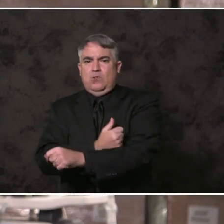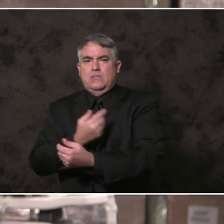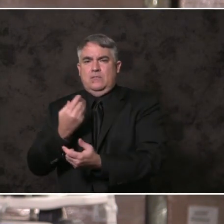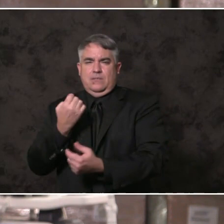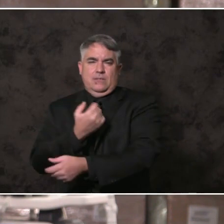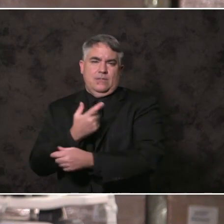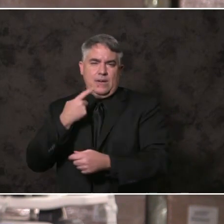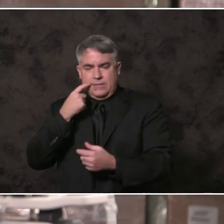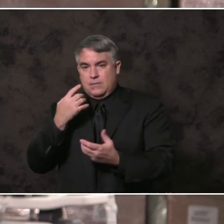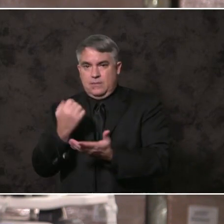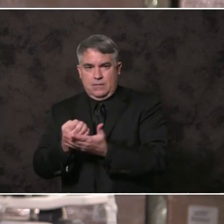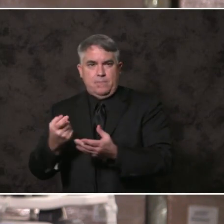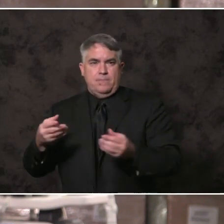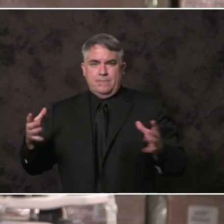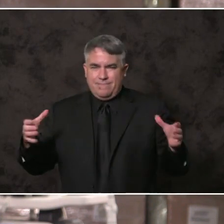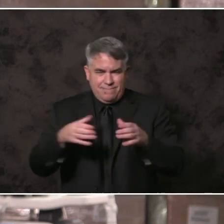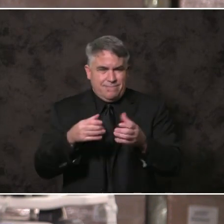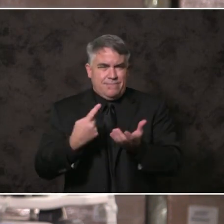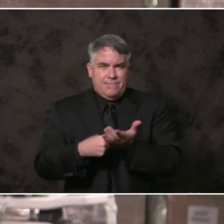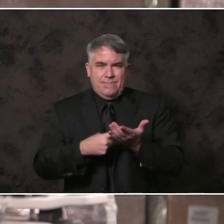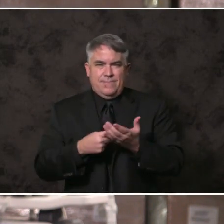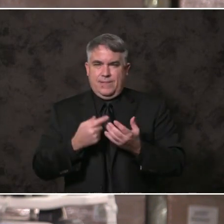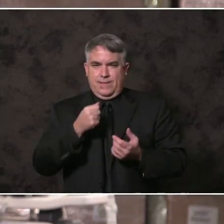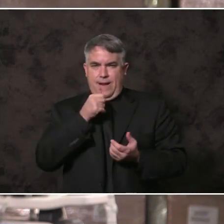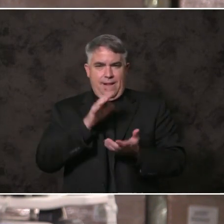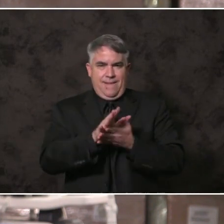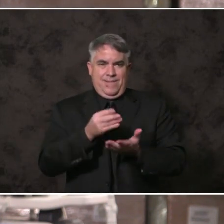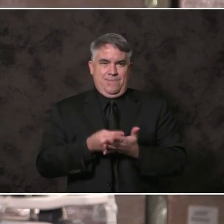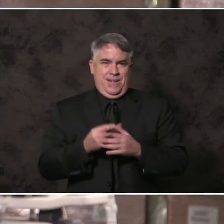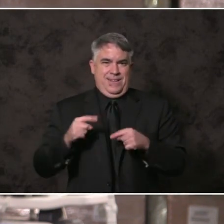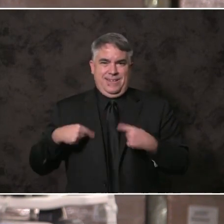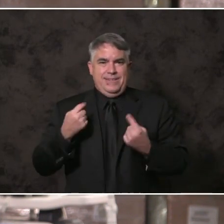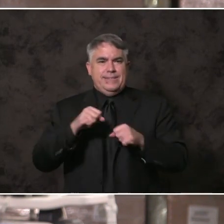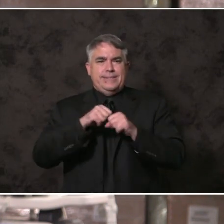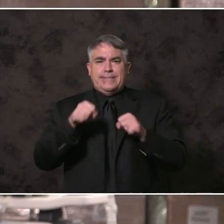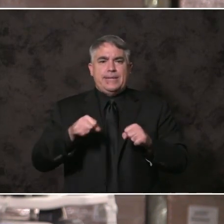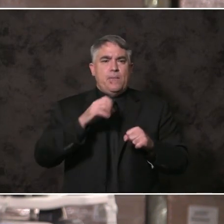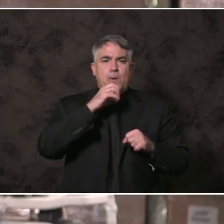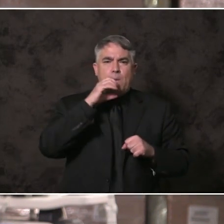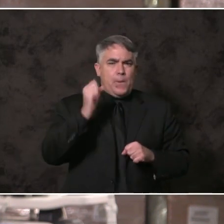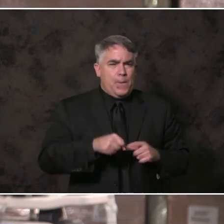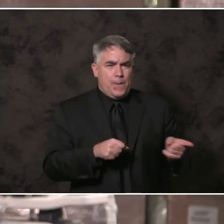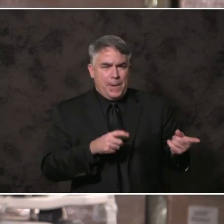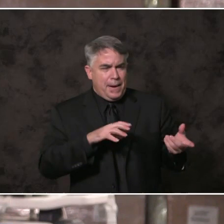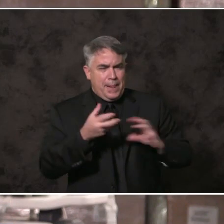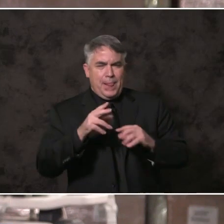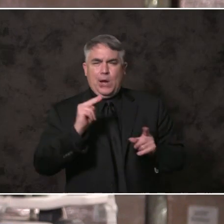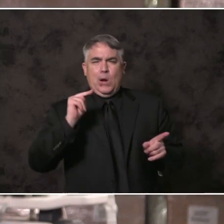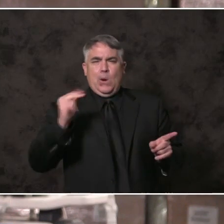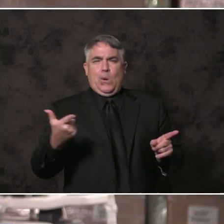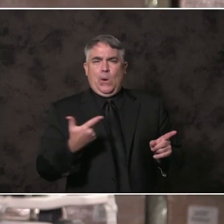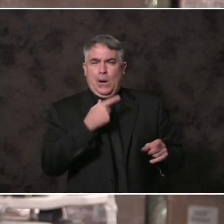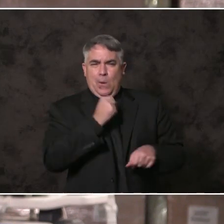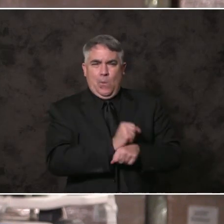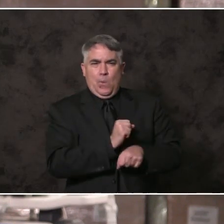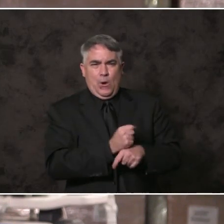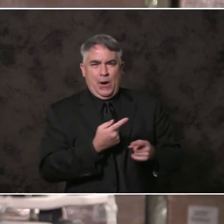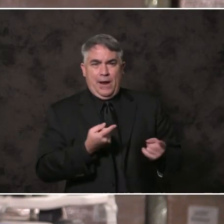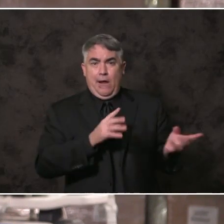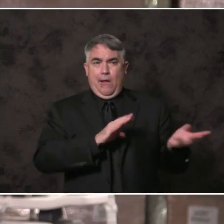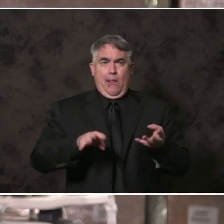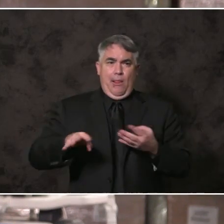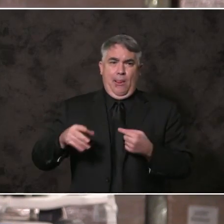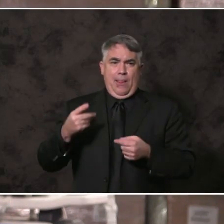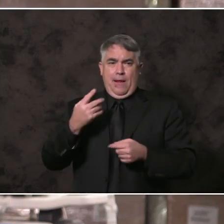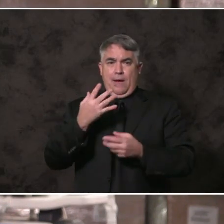now, an underfunded and outdated system just shuffles patients, especially those experiencing homelessness from one crisis